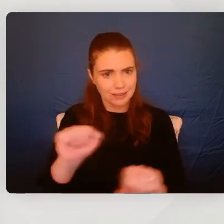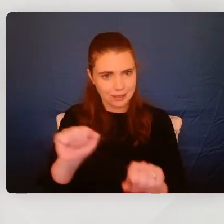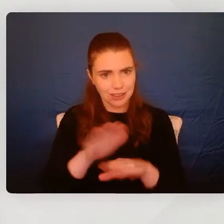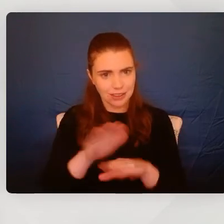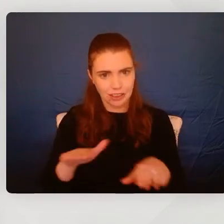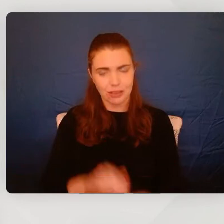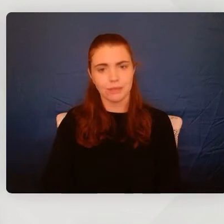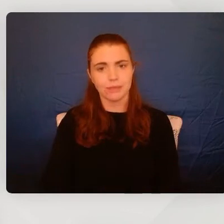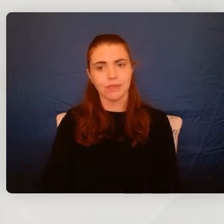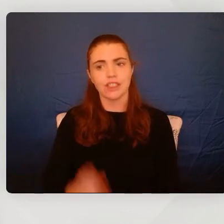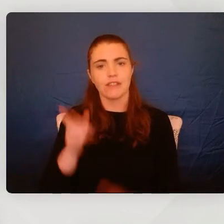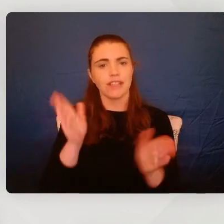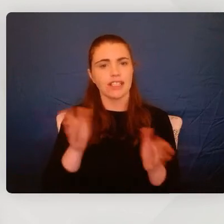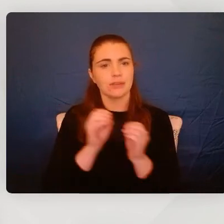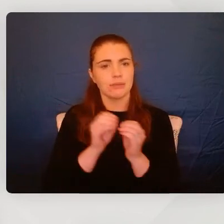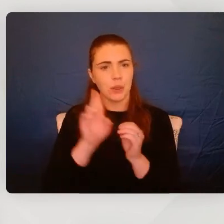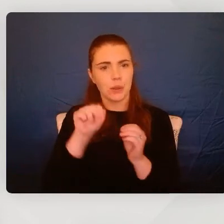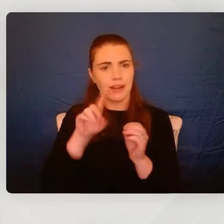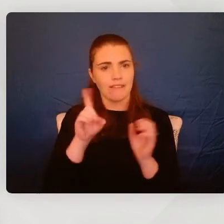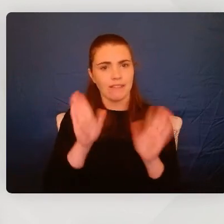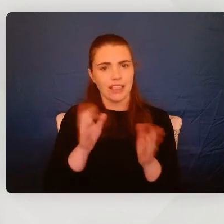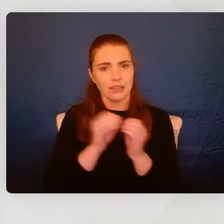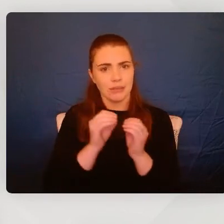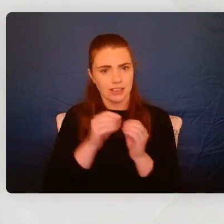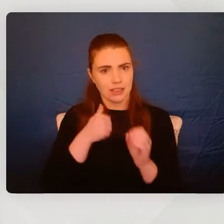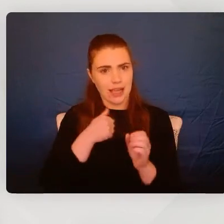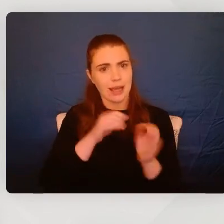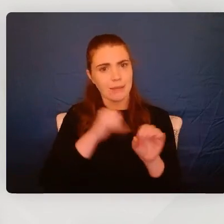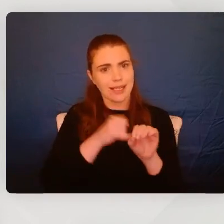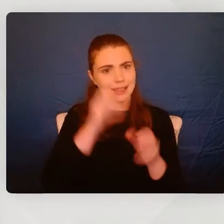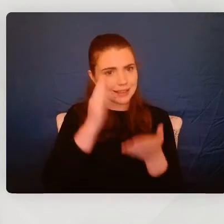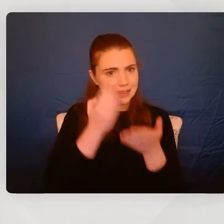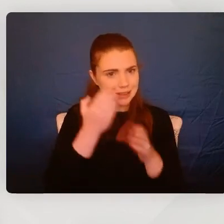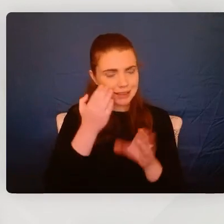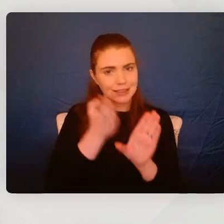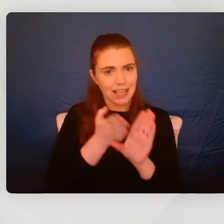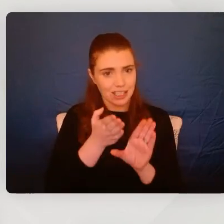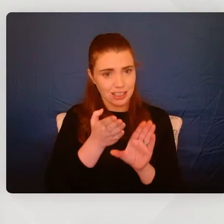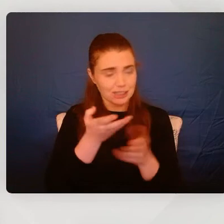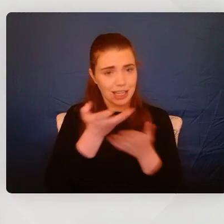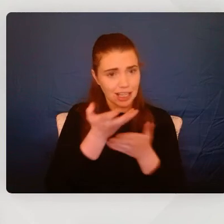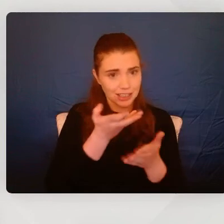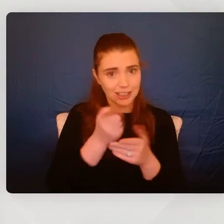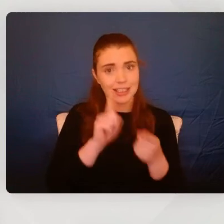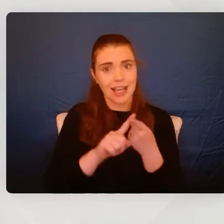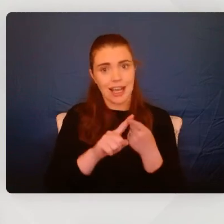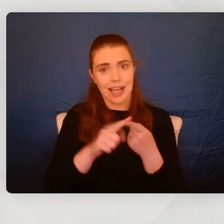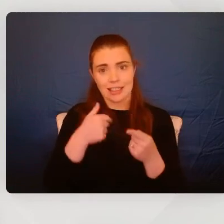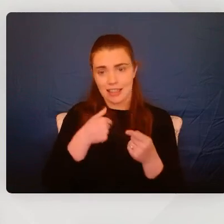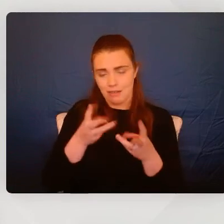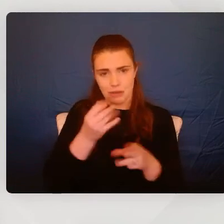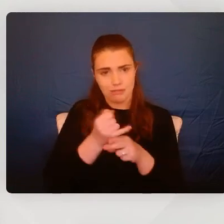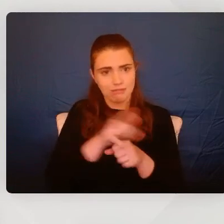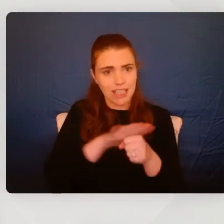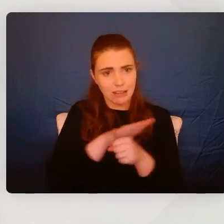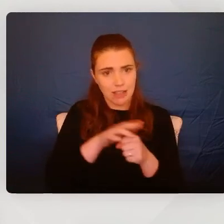a clinical psychologist. And this was a lot of my interest in ACEs has come from working in a high support unit for children in care for almost 10 years. And